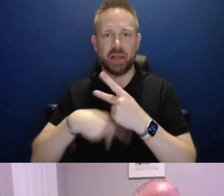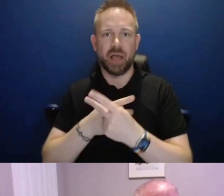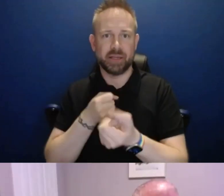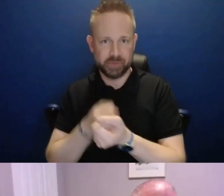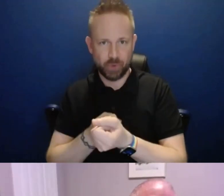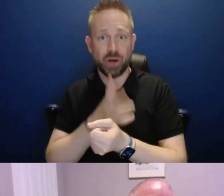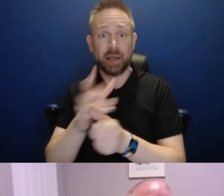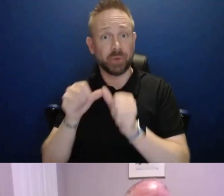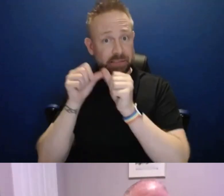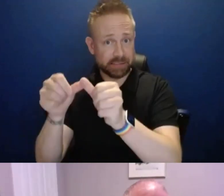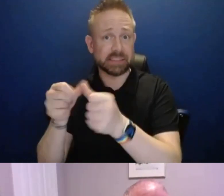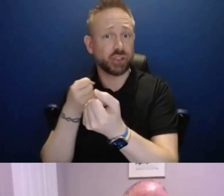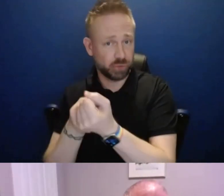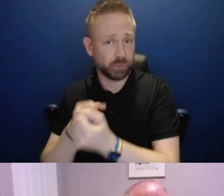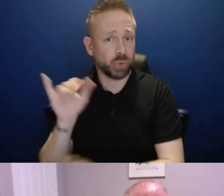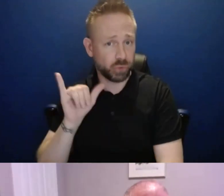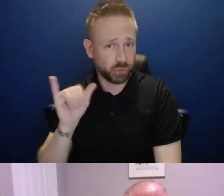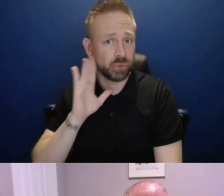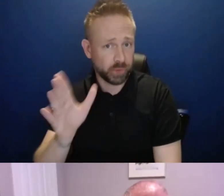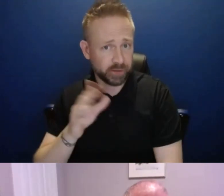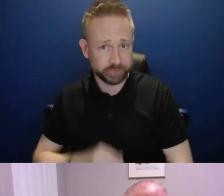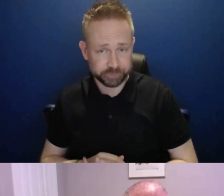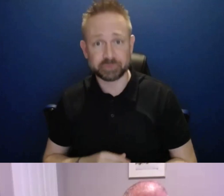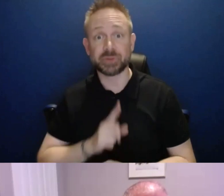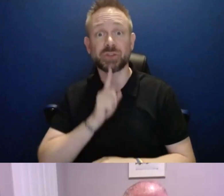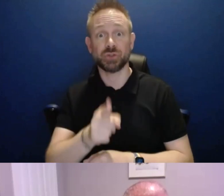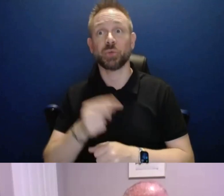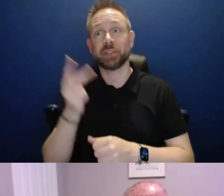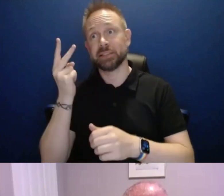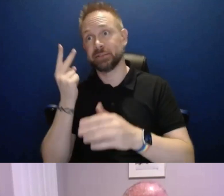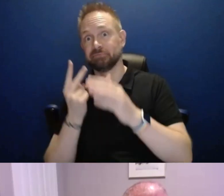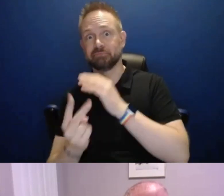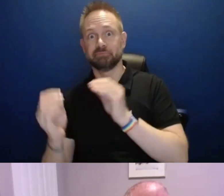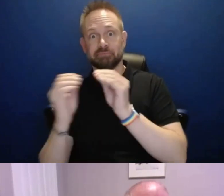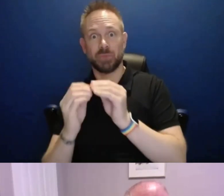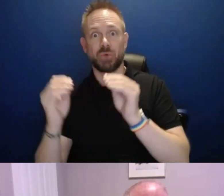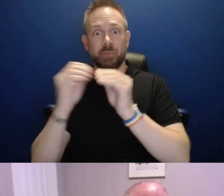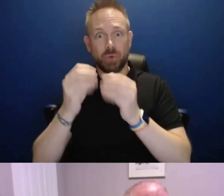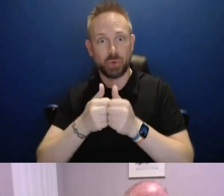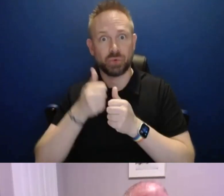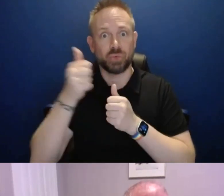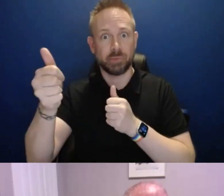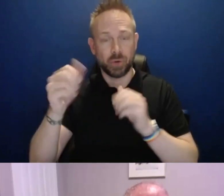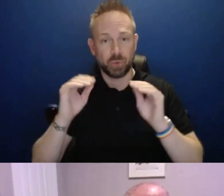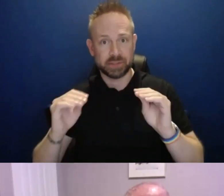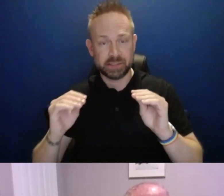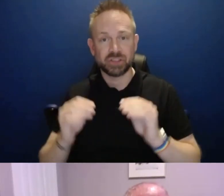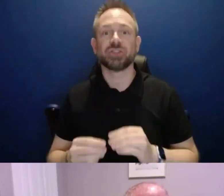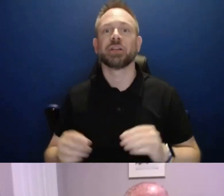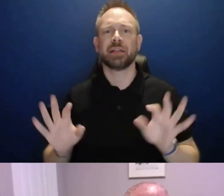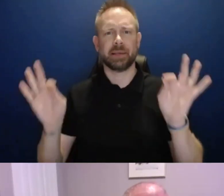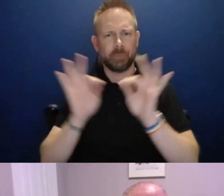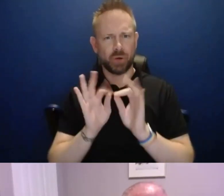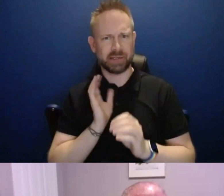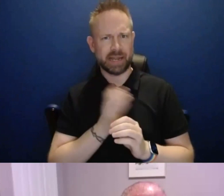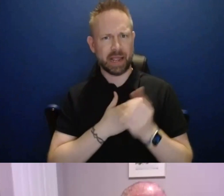support. So you have to imagine, as we move further into remote delivery. That we have to ensure that we have techniques that